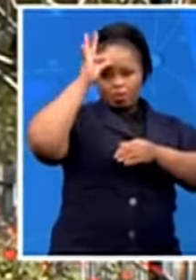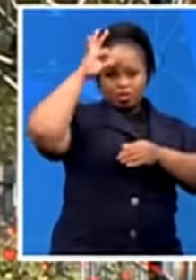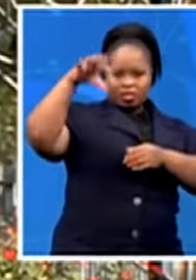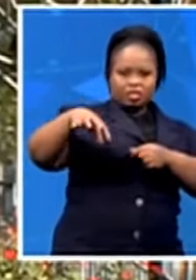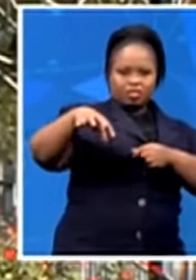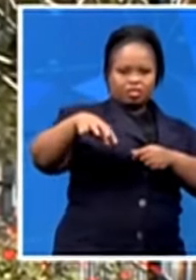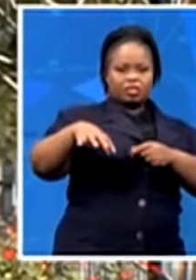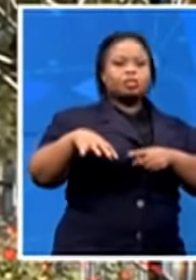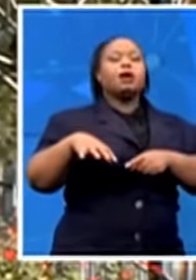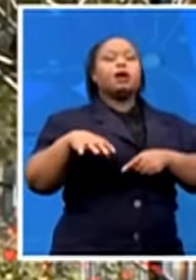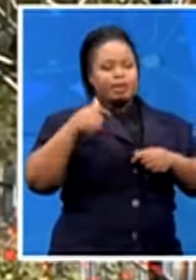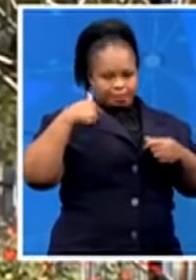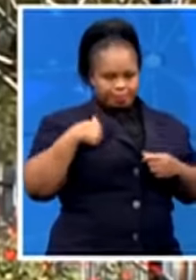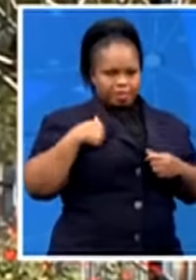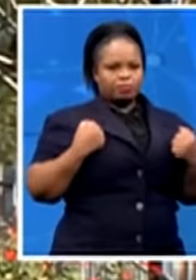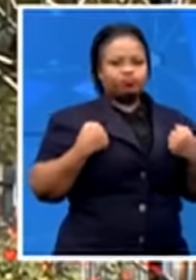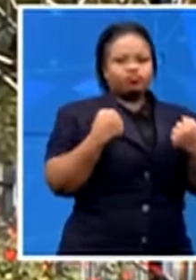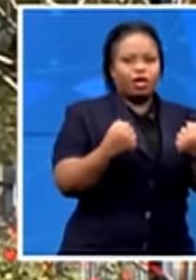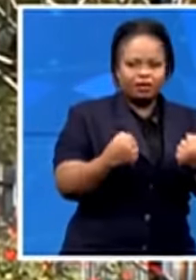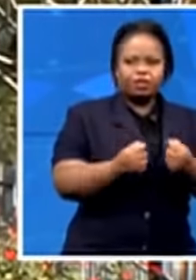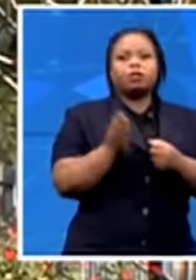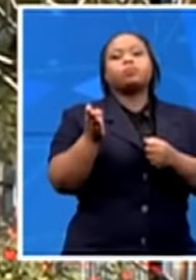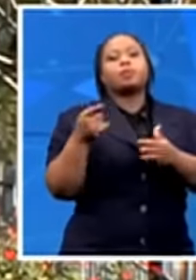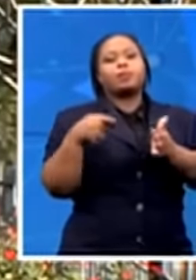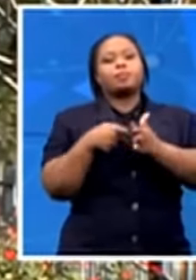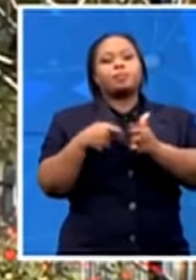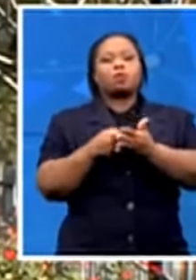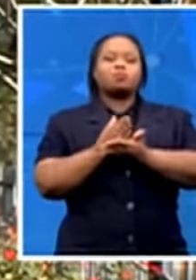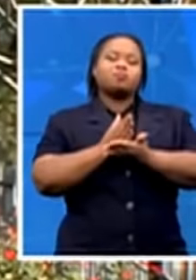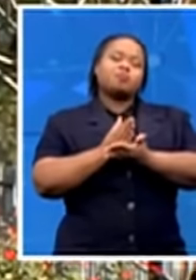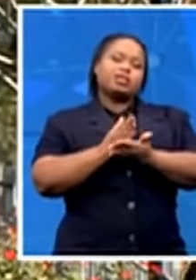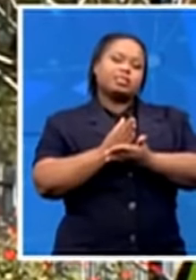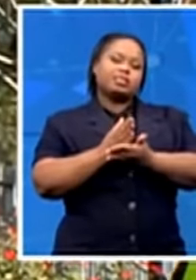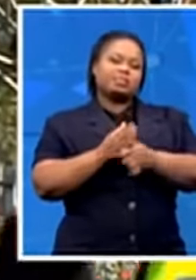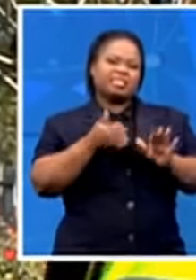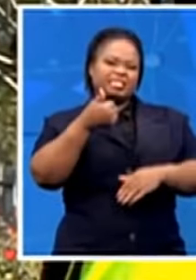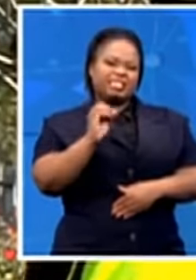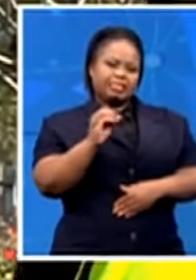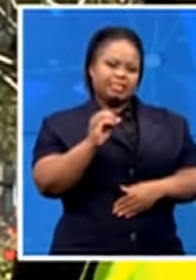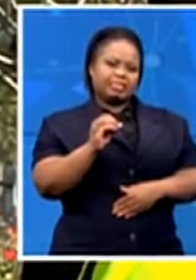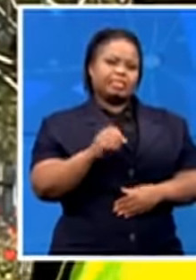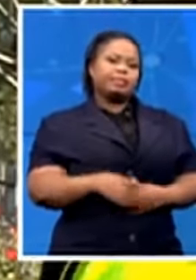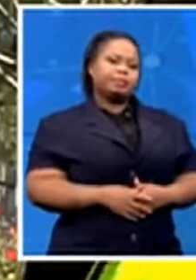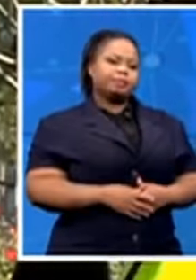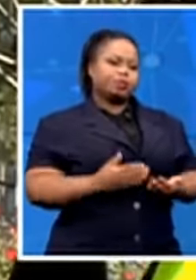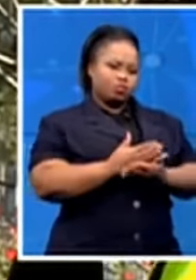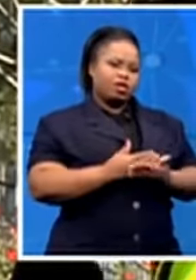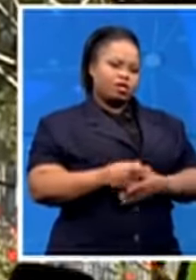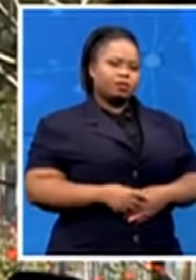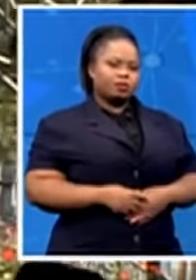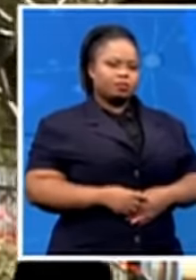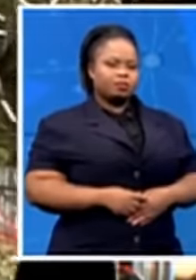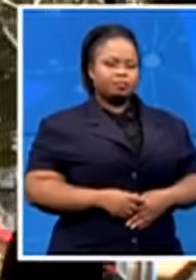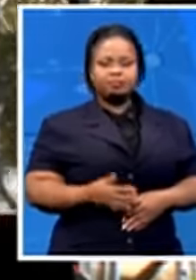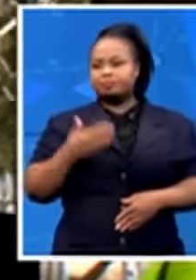car, then I bought 60 loaf of bread. Yes. Thanks so much for the efforts you